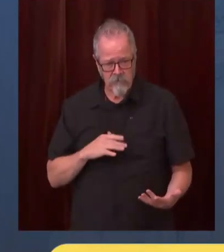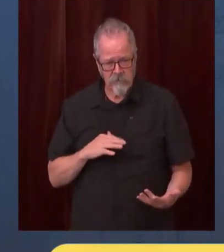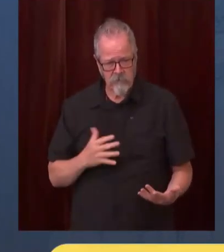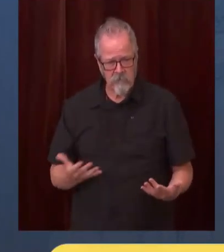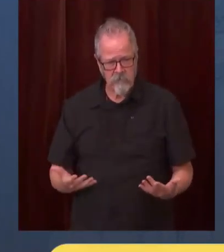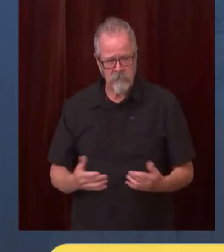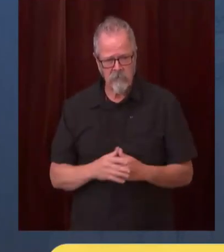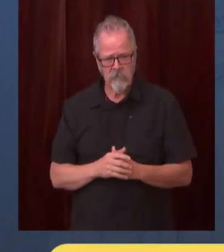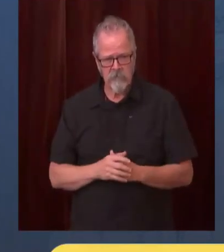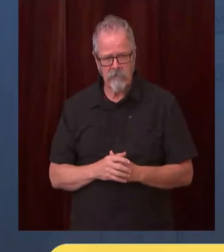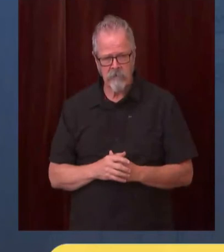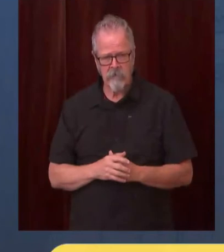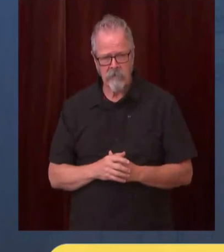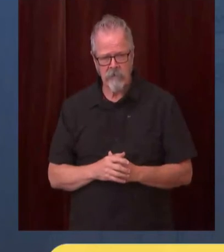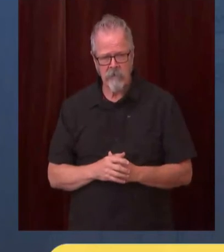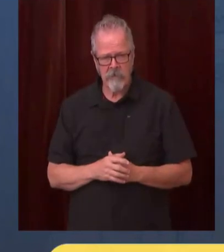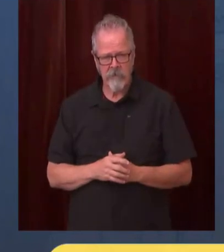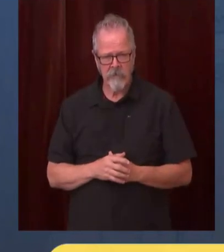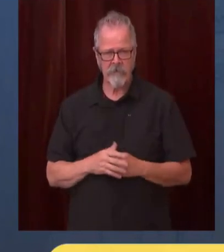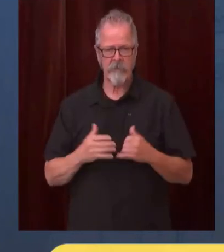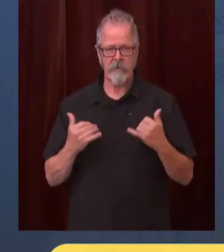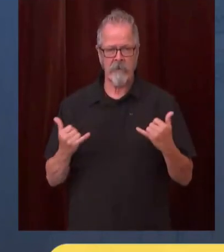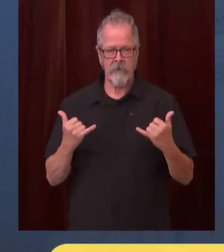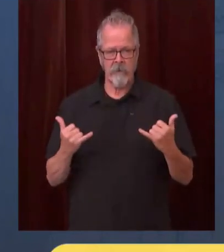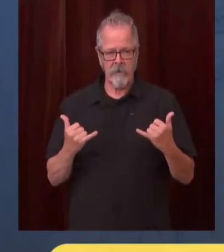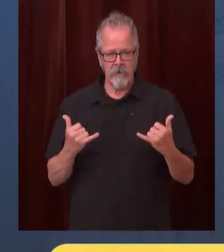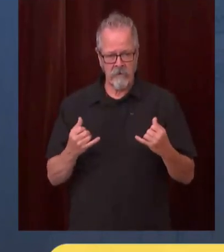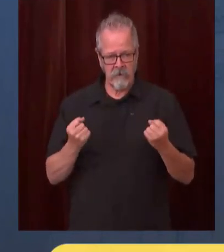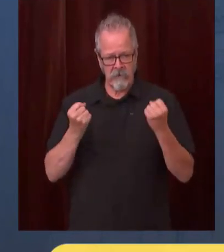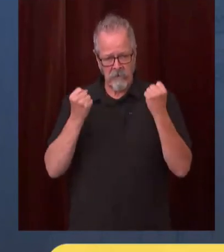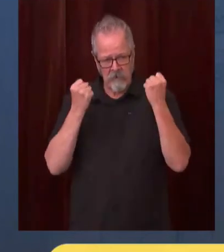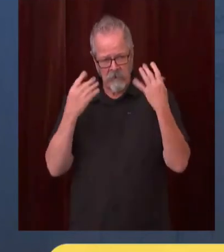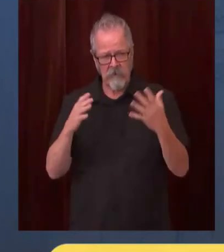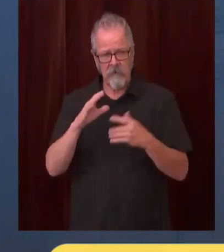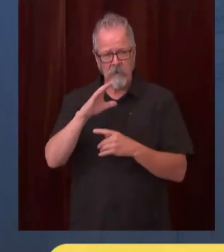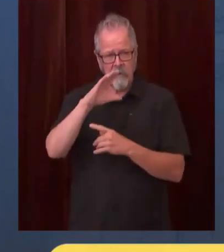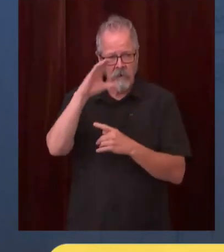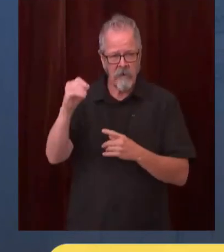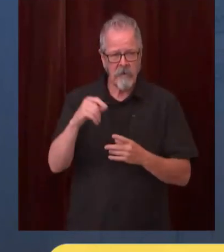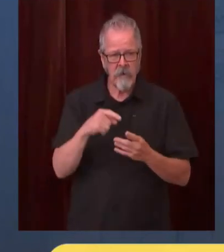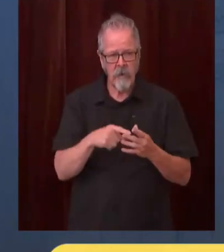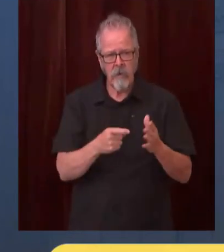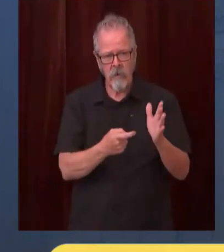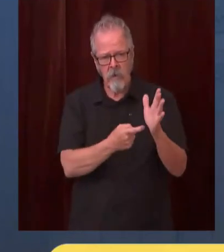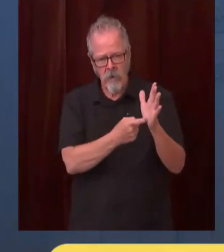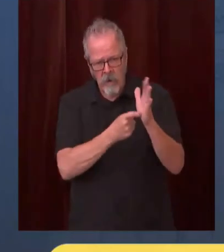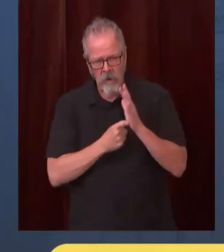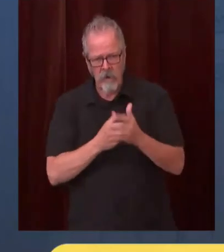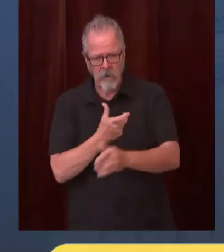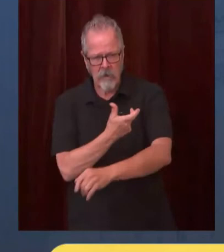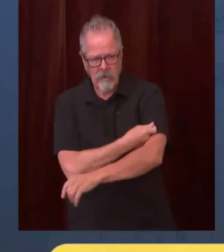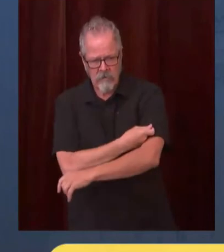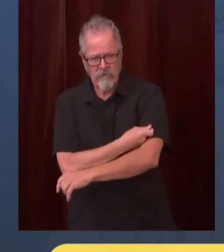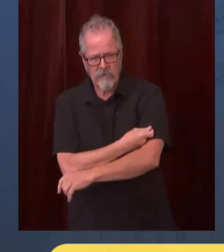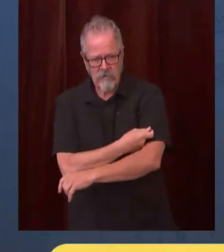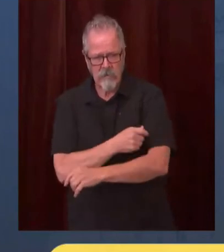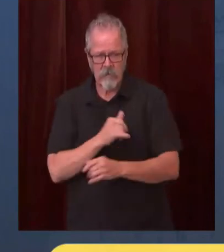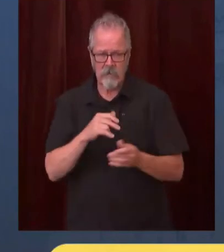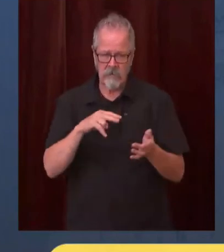vaccinations to protect their workers and the communities where they reside you know it works they know it saved lives